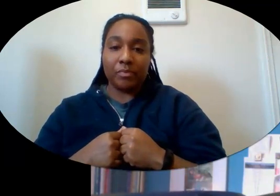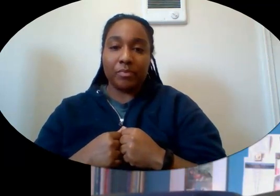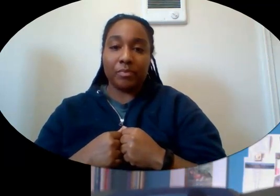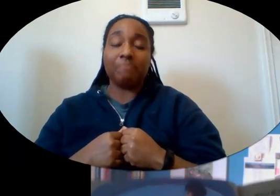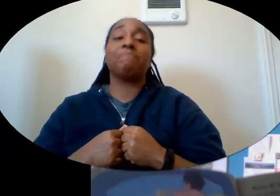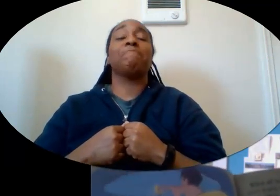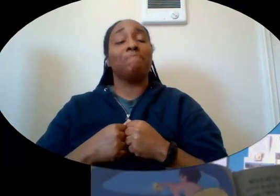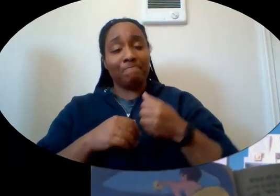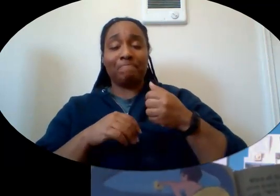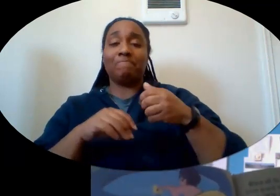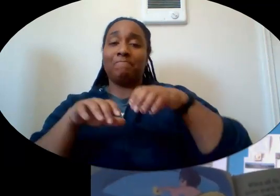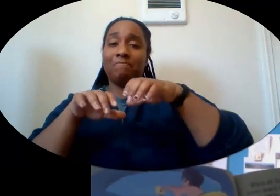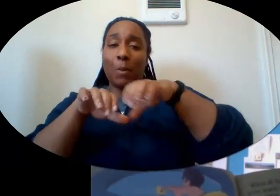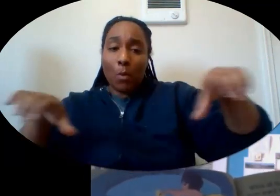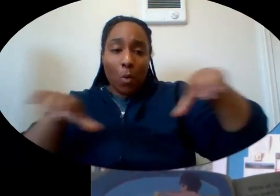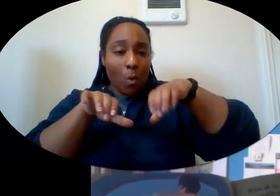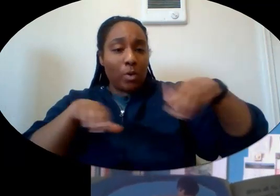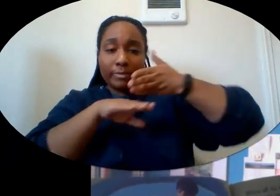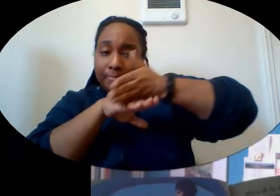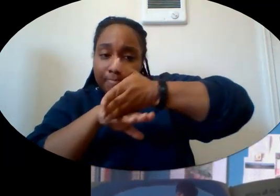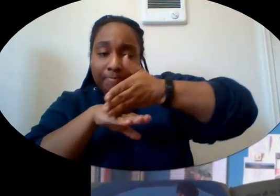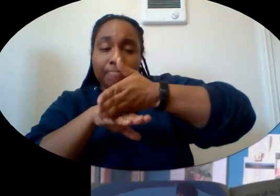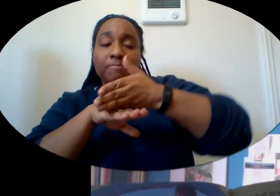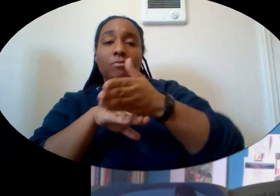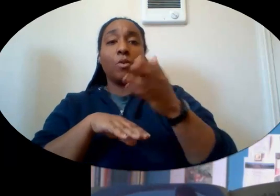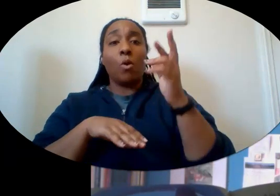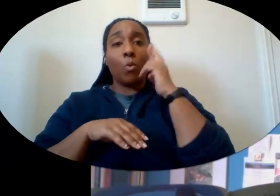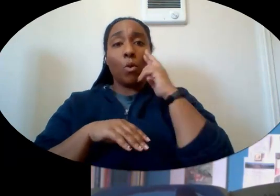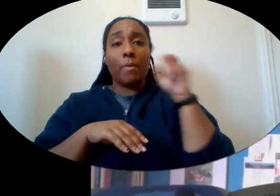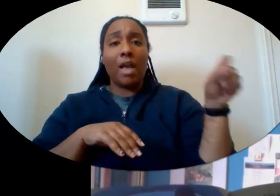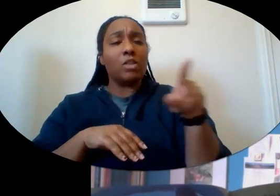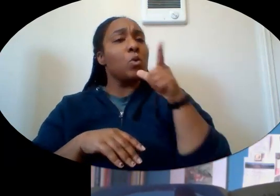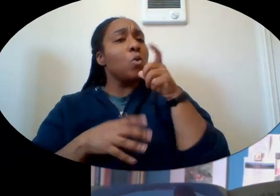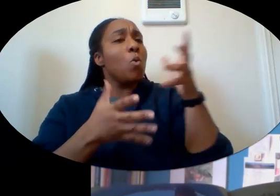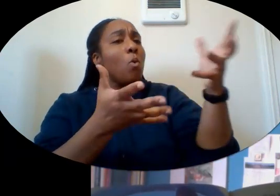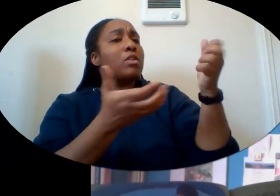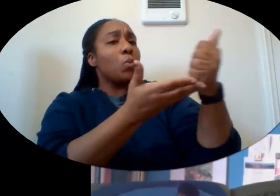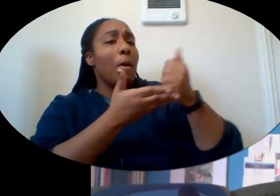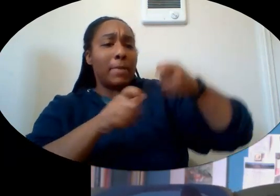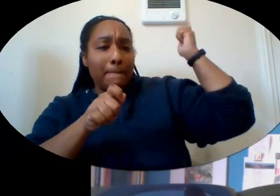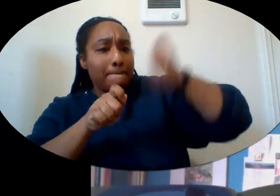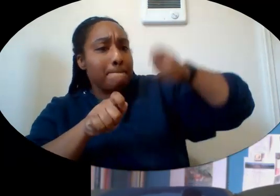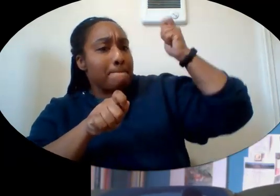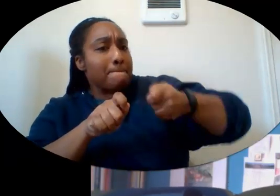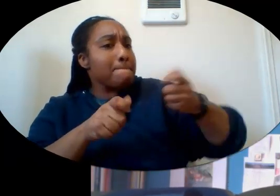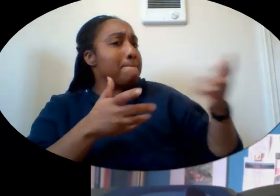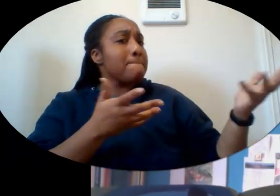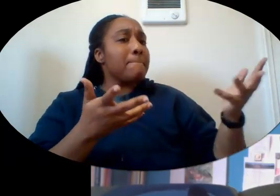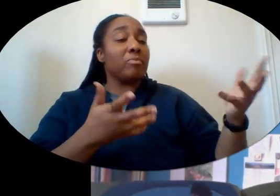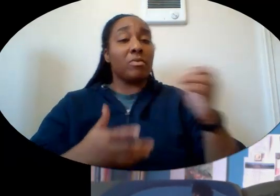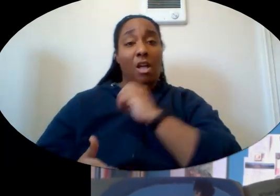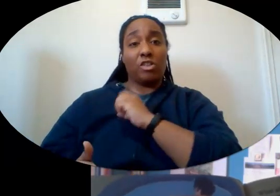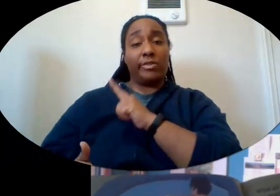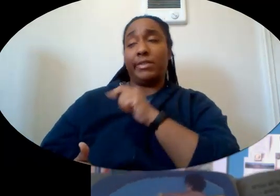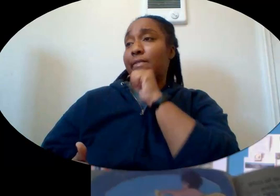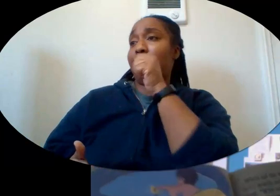When all the boards were neatly cut, Ruby sang, who wants to help me hammer in the nails? Not me, said Oscar Lee.